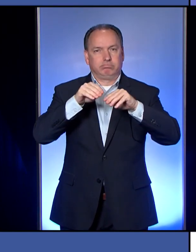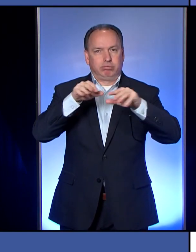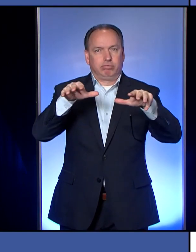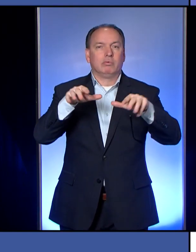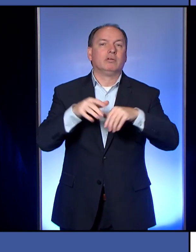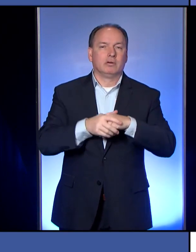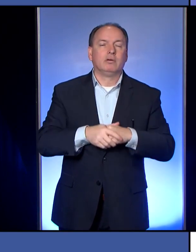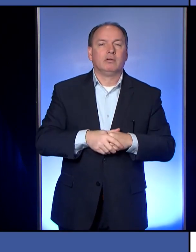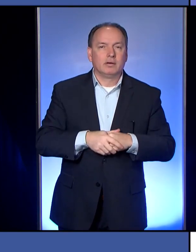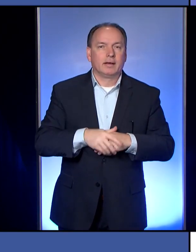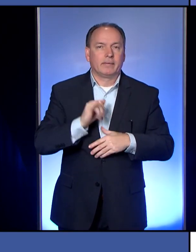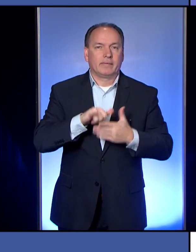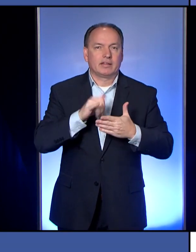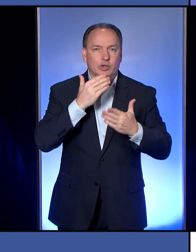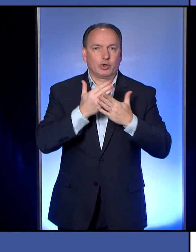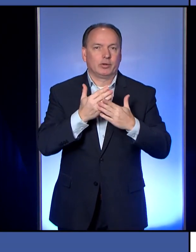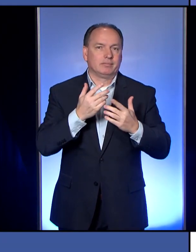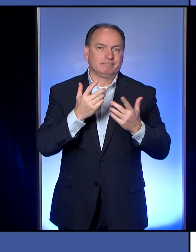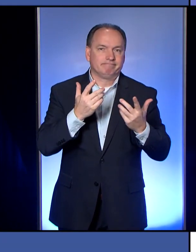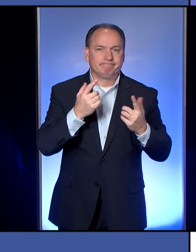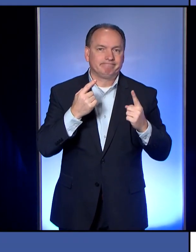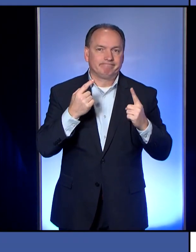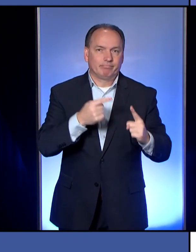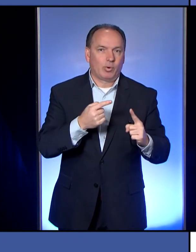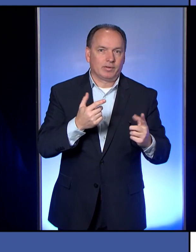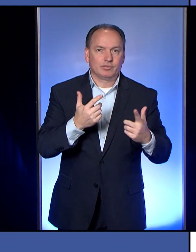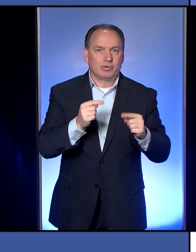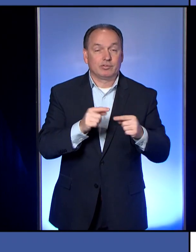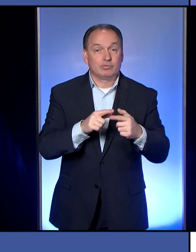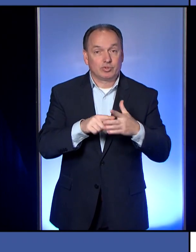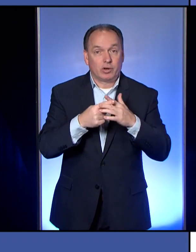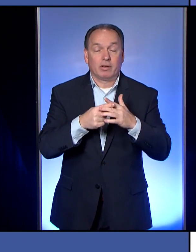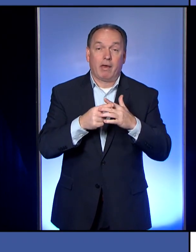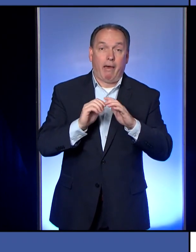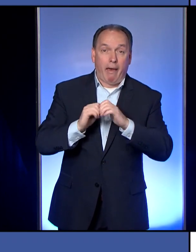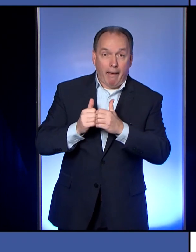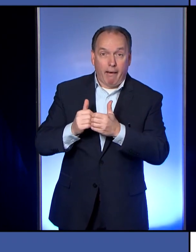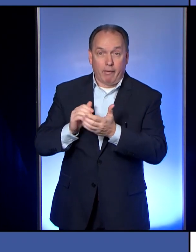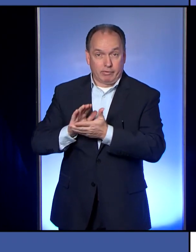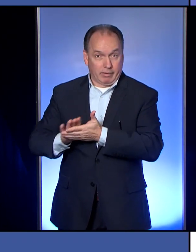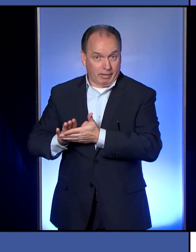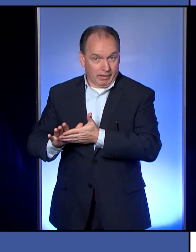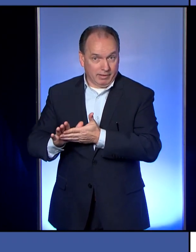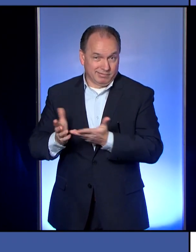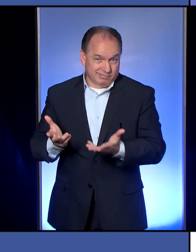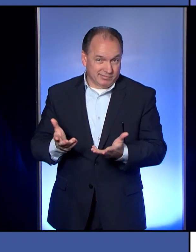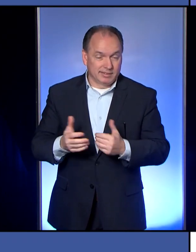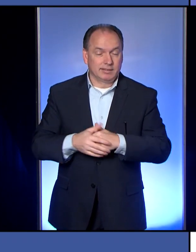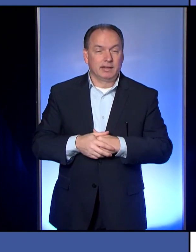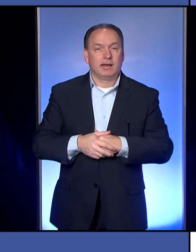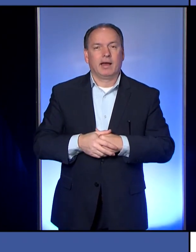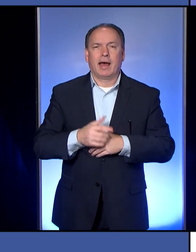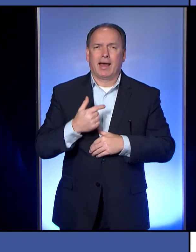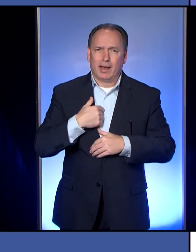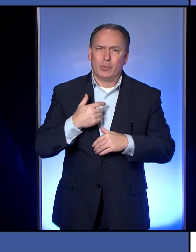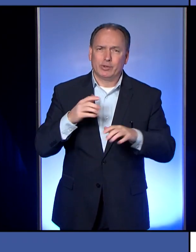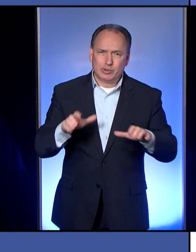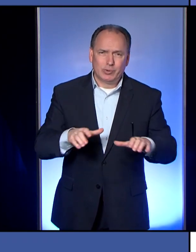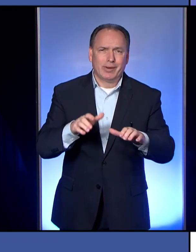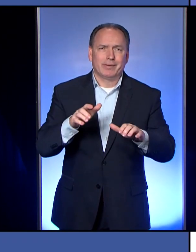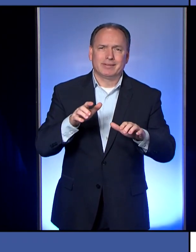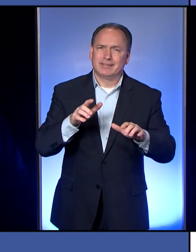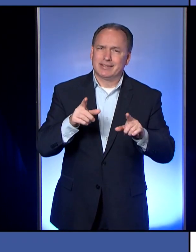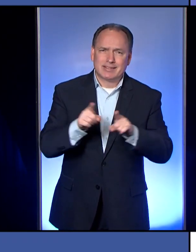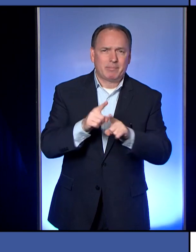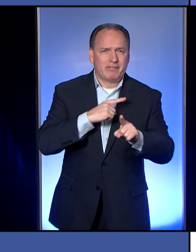is a good place to start, guess, is the best thing. Now, in terms of cleaning it, I would do like what I ask everyone to do with anything is